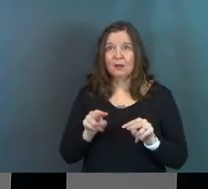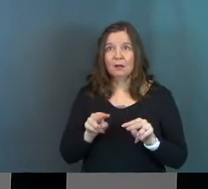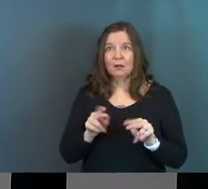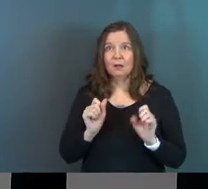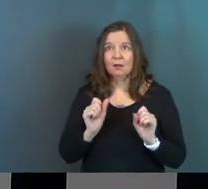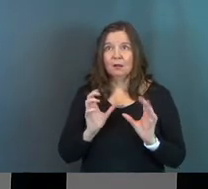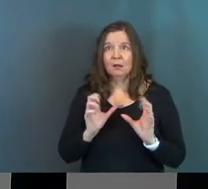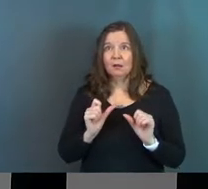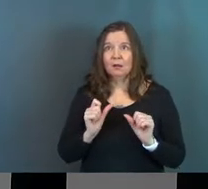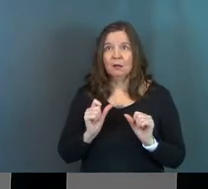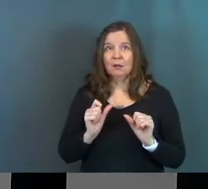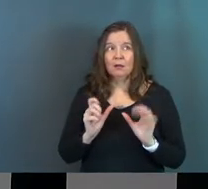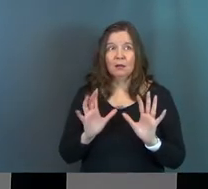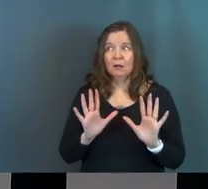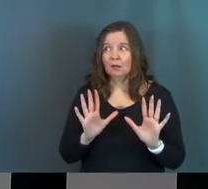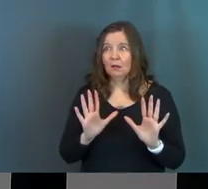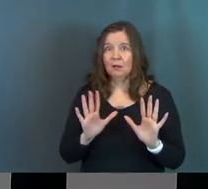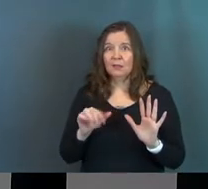can't believe this.